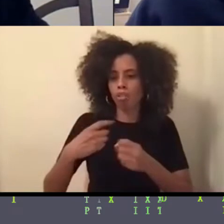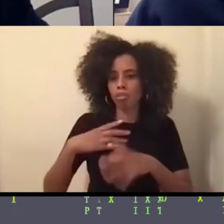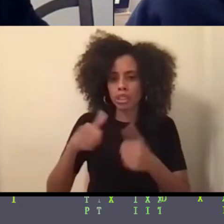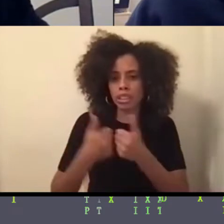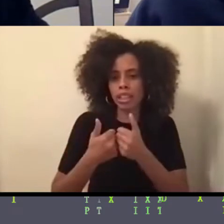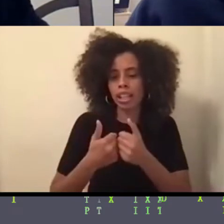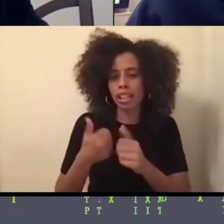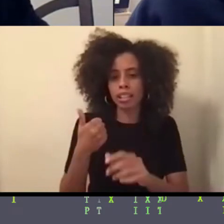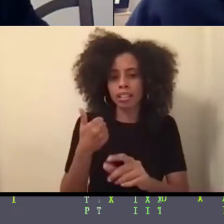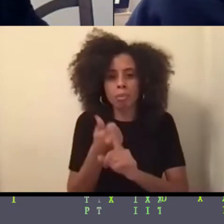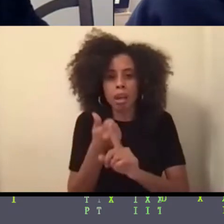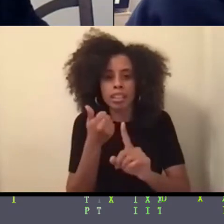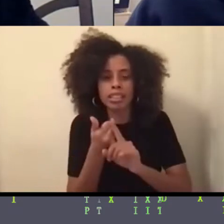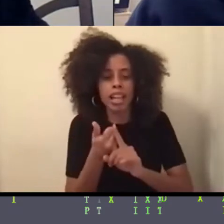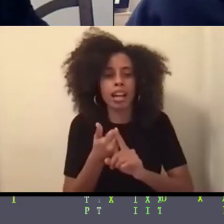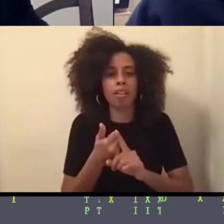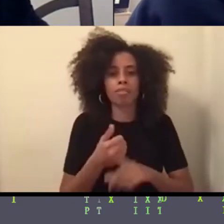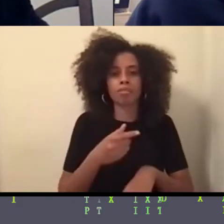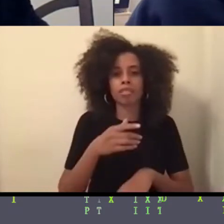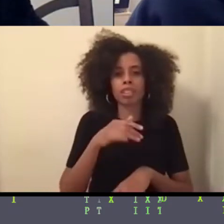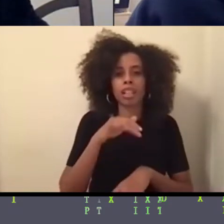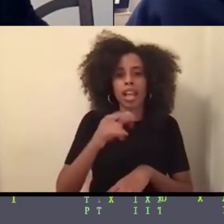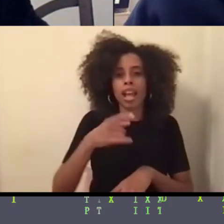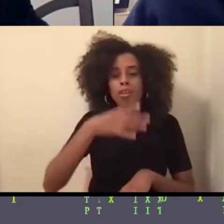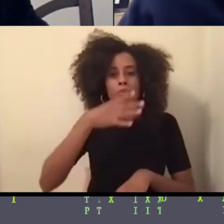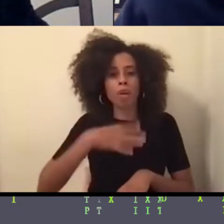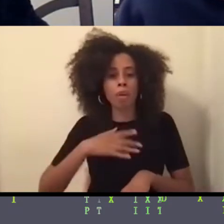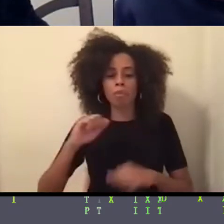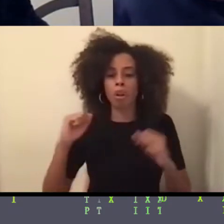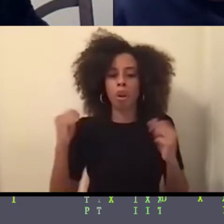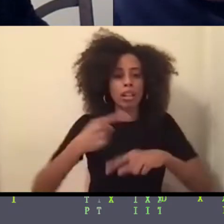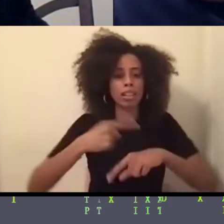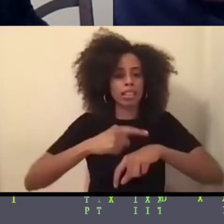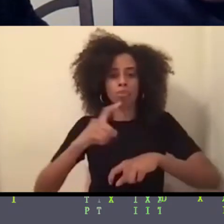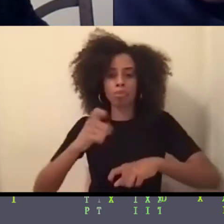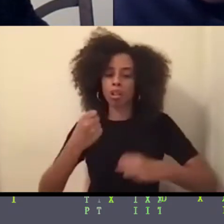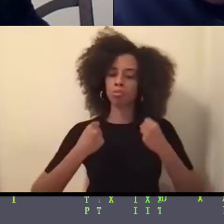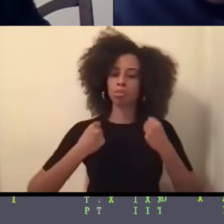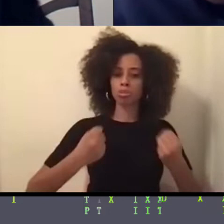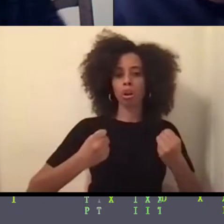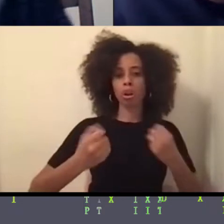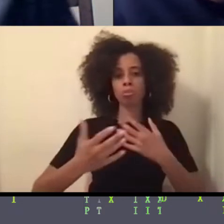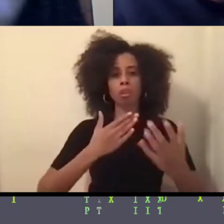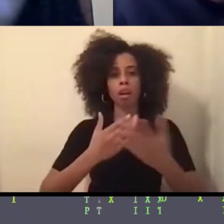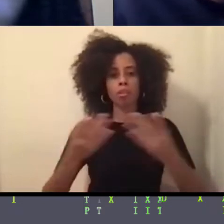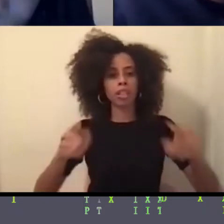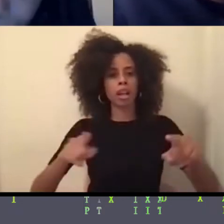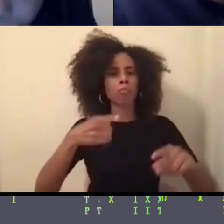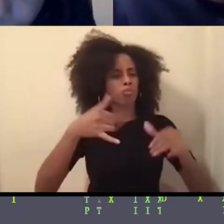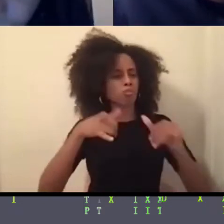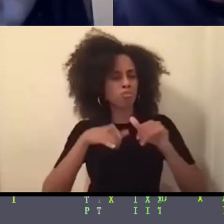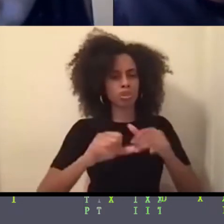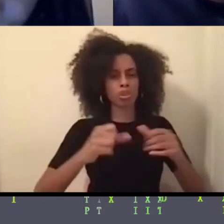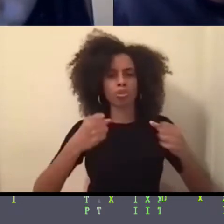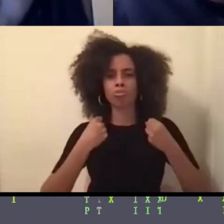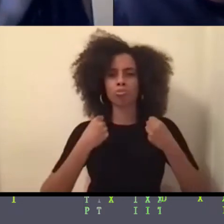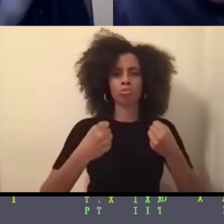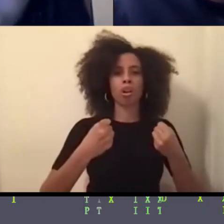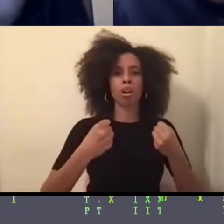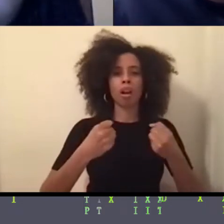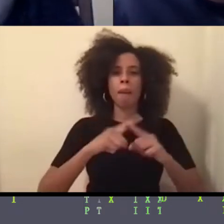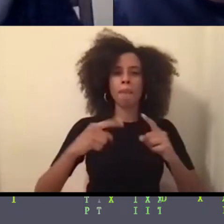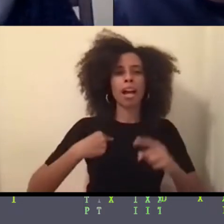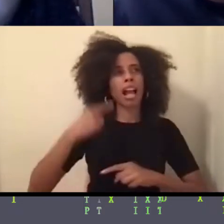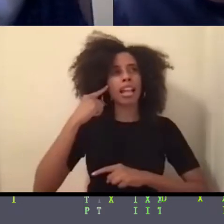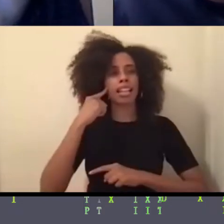socialized as women, right, are always supposed to be strong at all times, despite what's happening. Um, I think my past self would